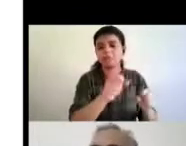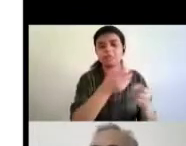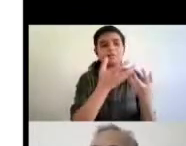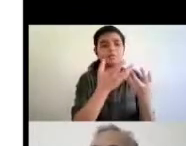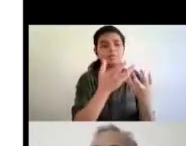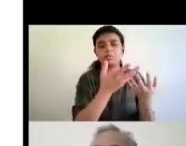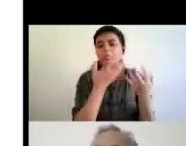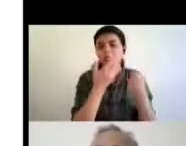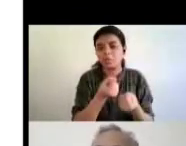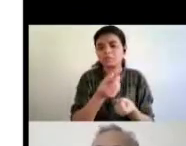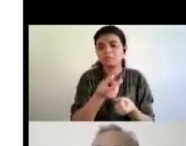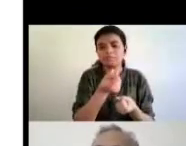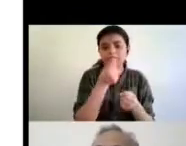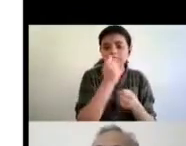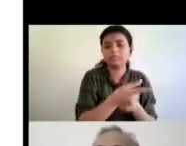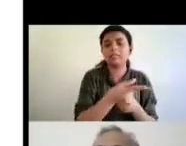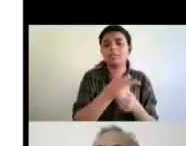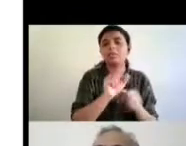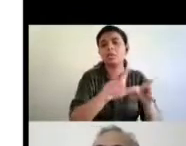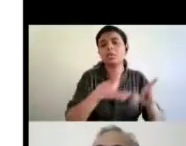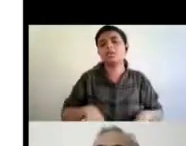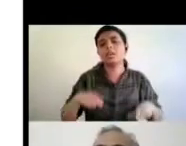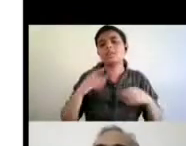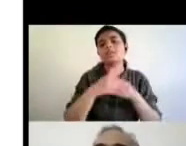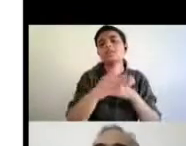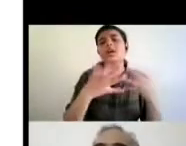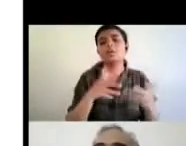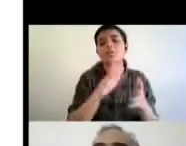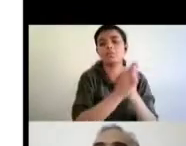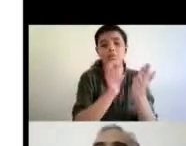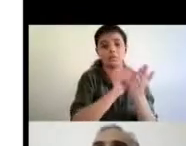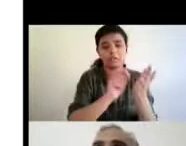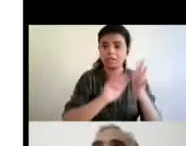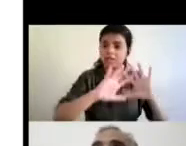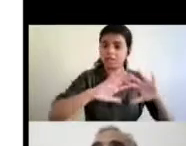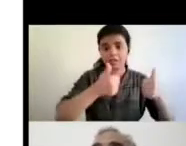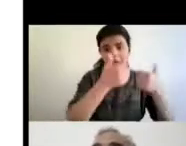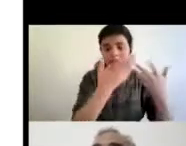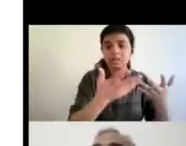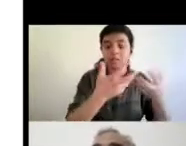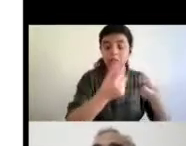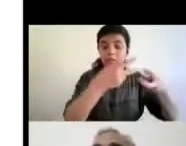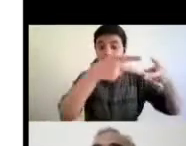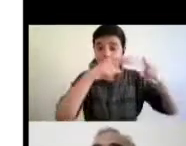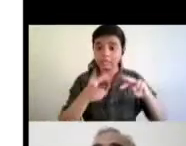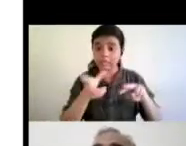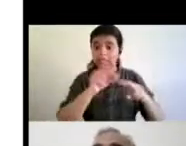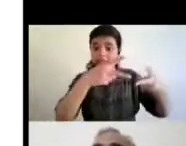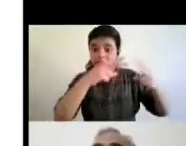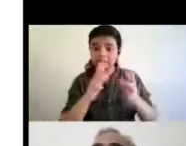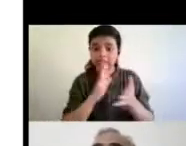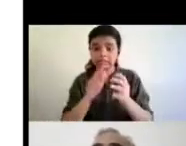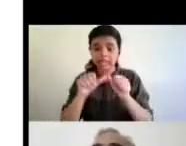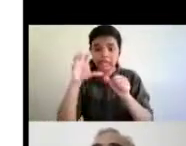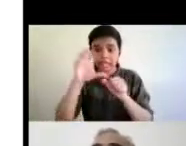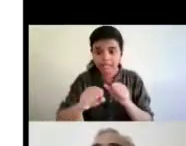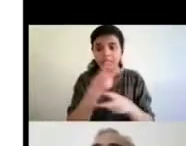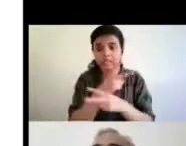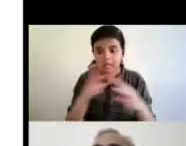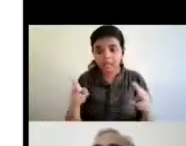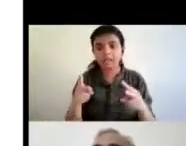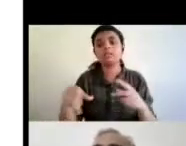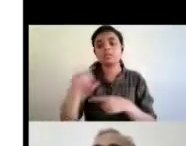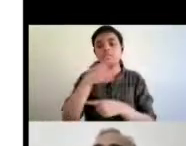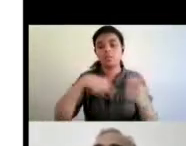um so so the treaty actually made all those provisions it laid down those